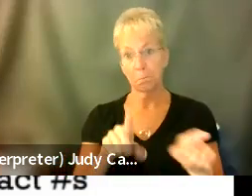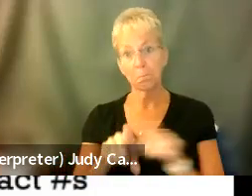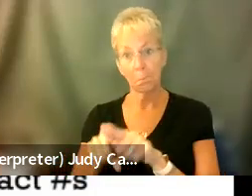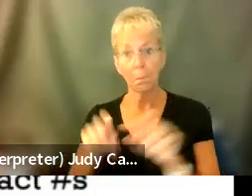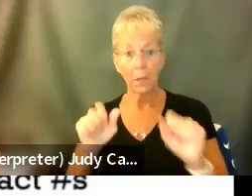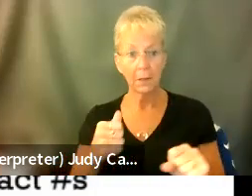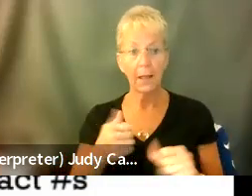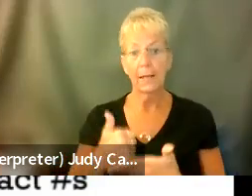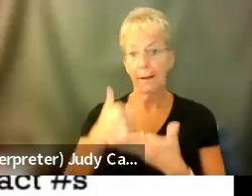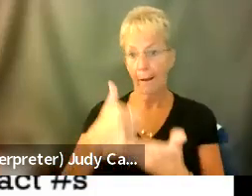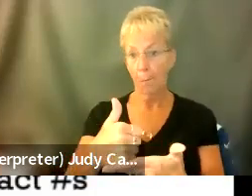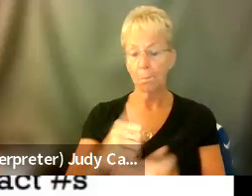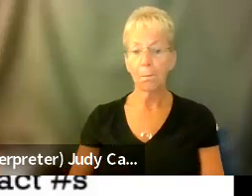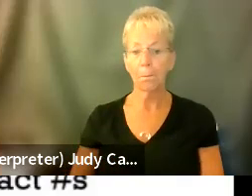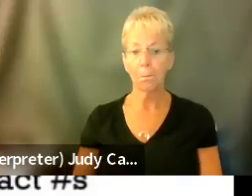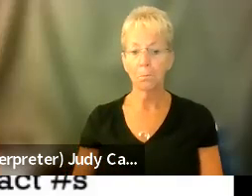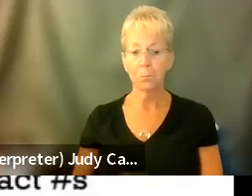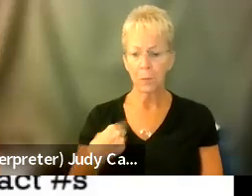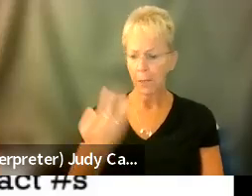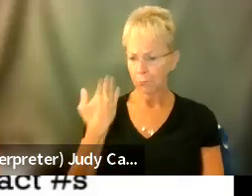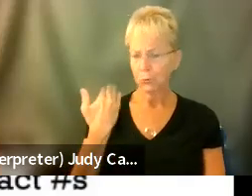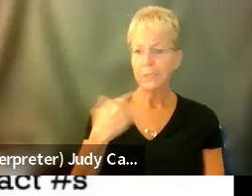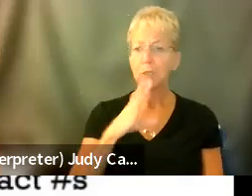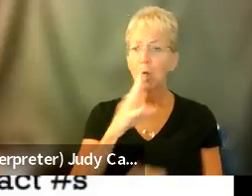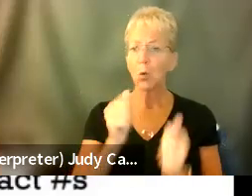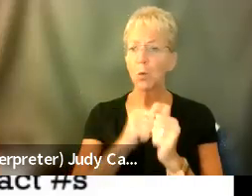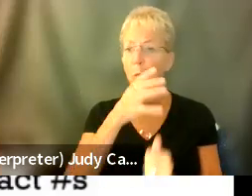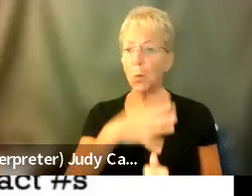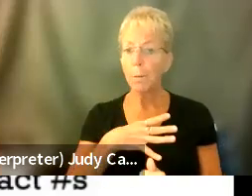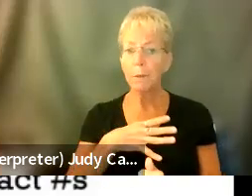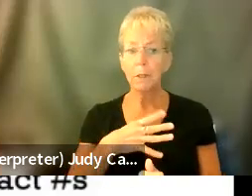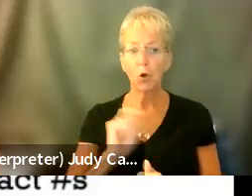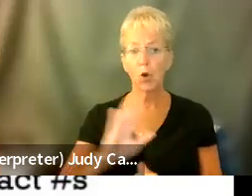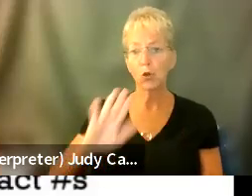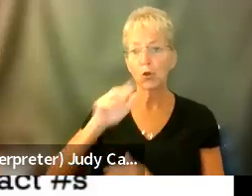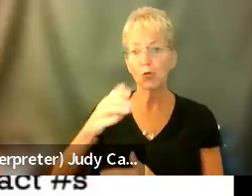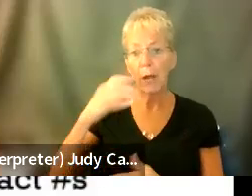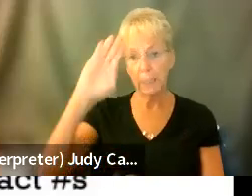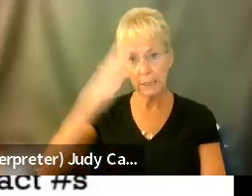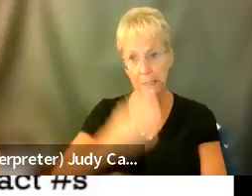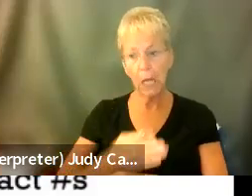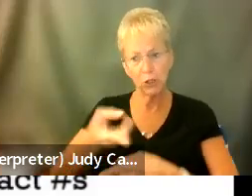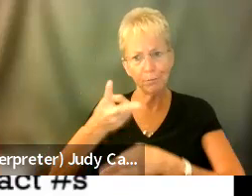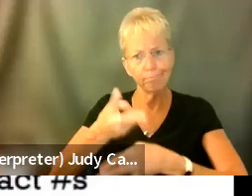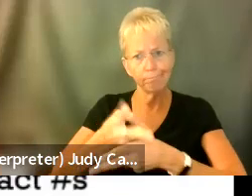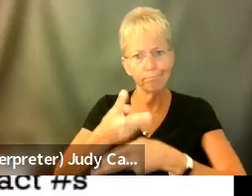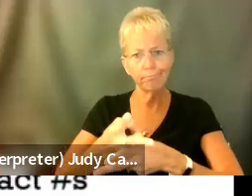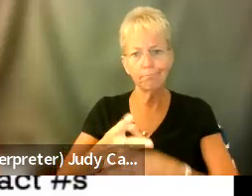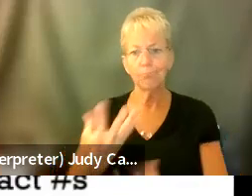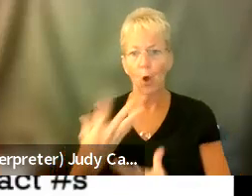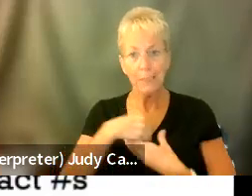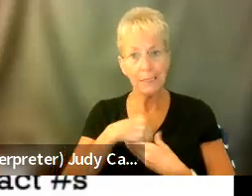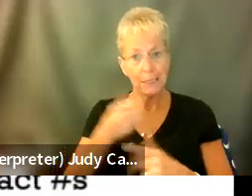spectrum. I was talking to a woman the other day, whose grandson who she cares for is autistic.